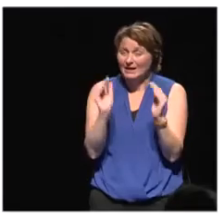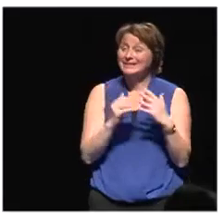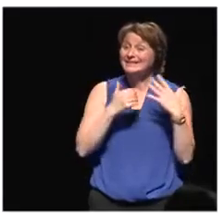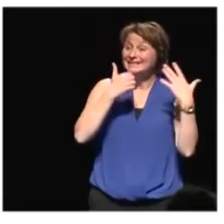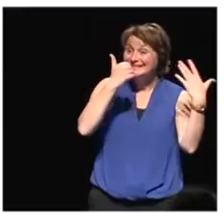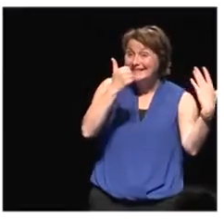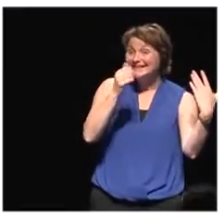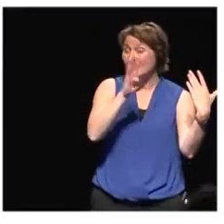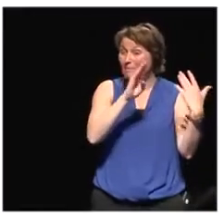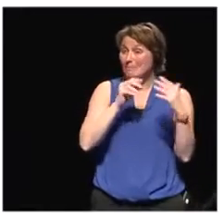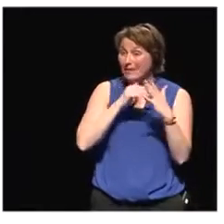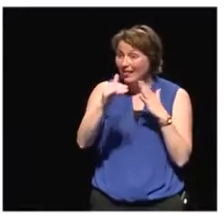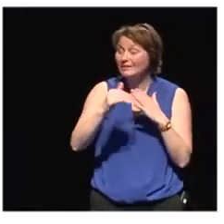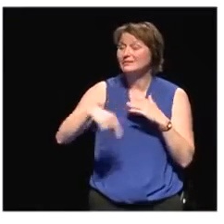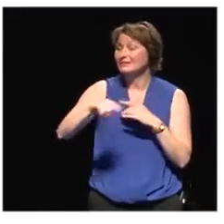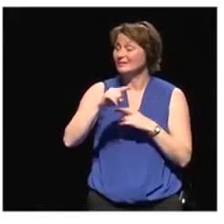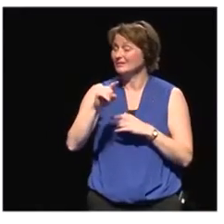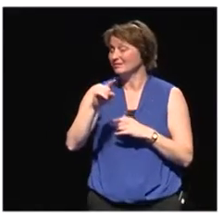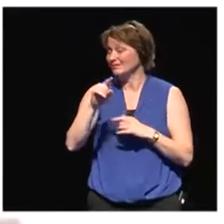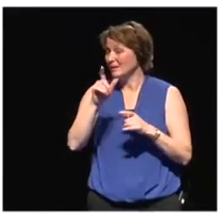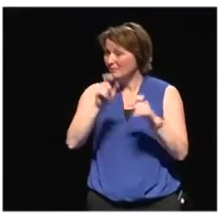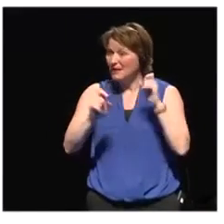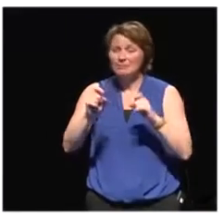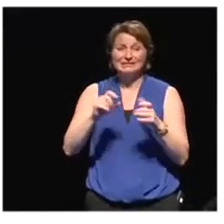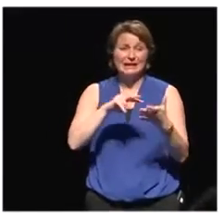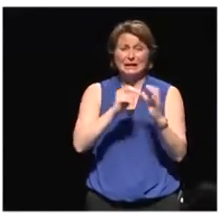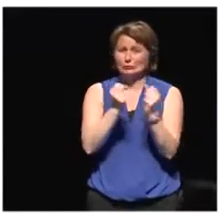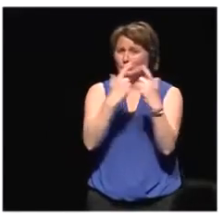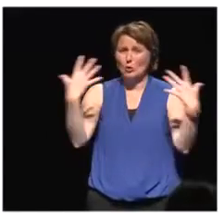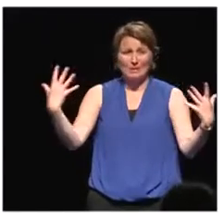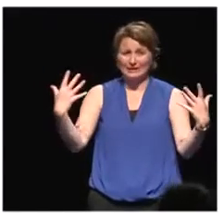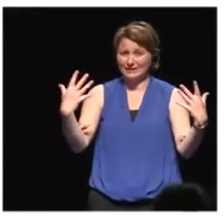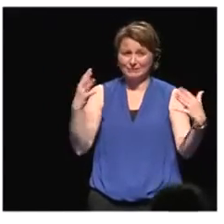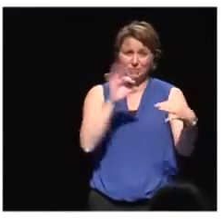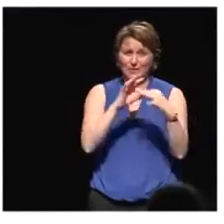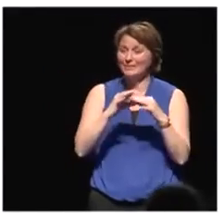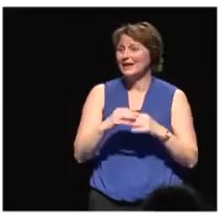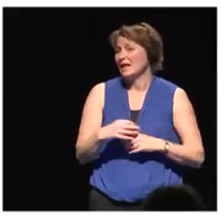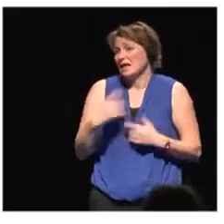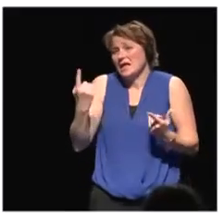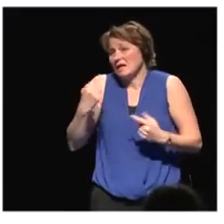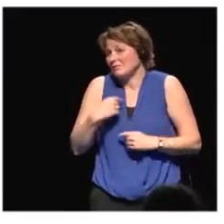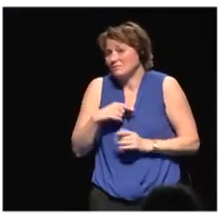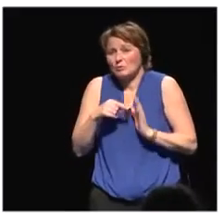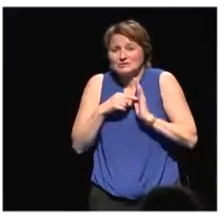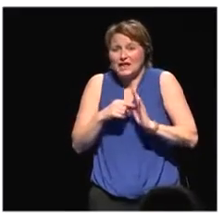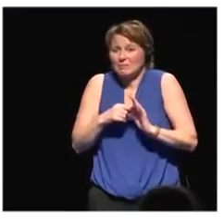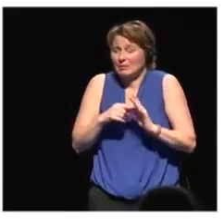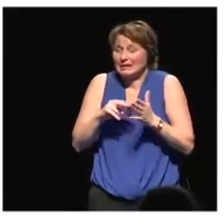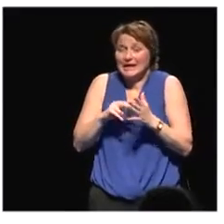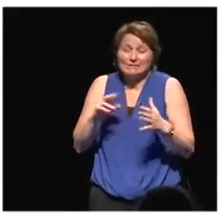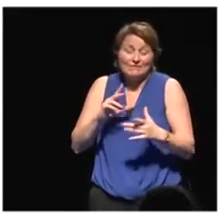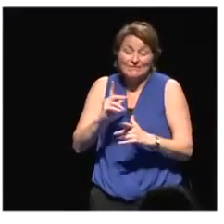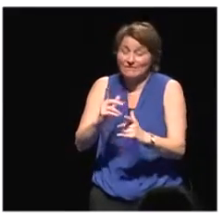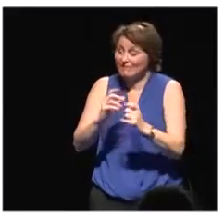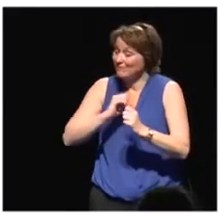brought us, globalization has brought us so interconnected that if somebody does a little tweak in some little village somewhere in India,